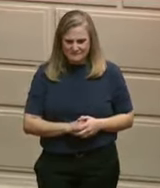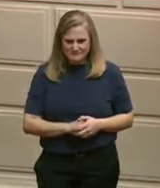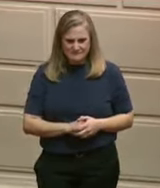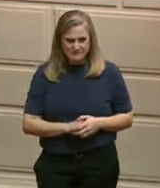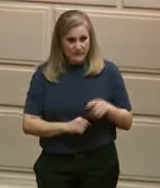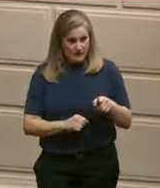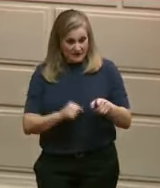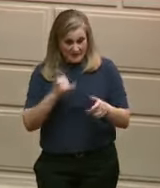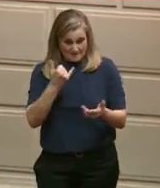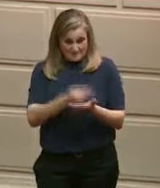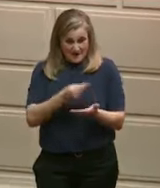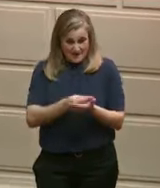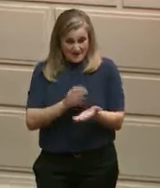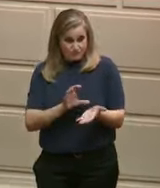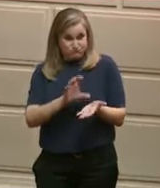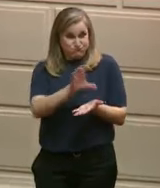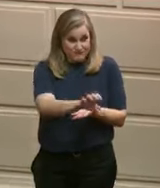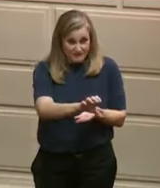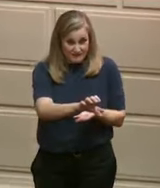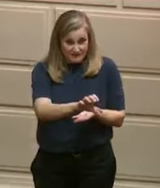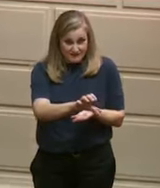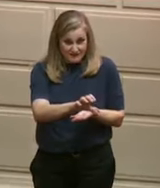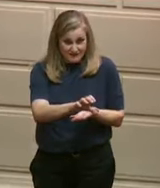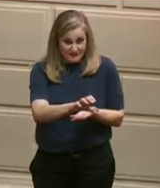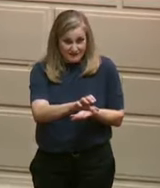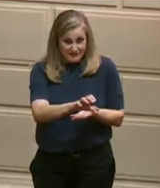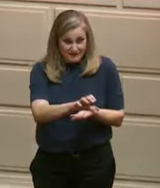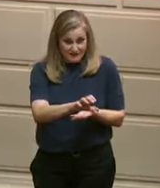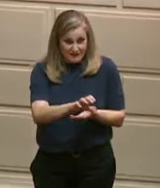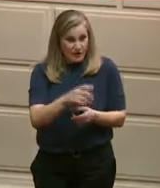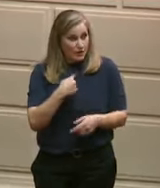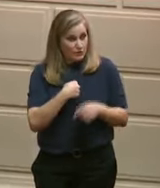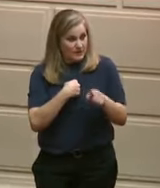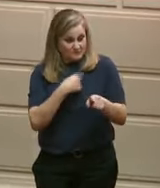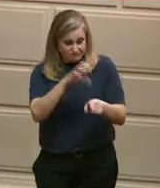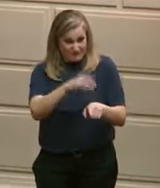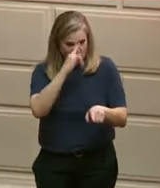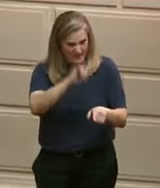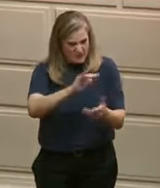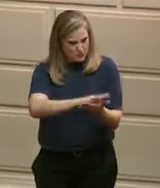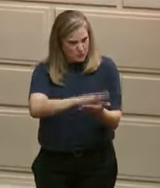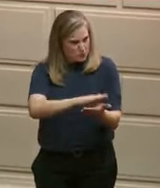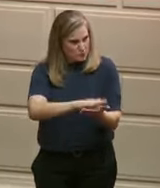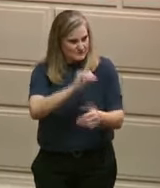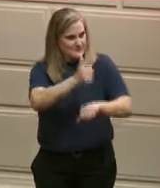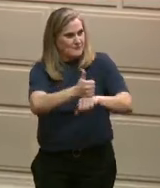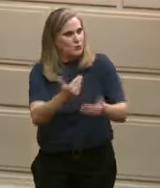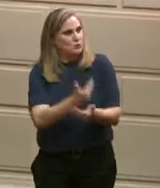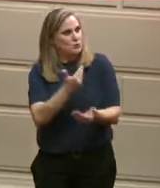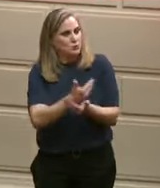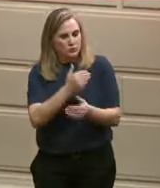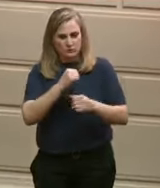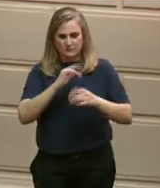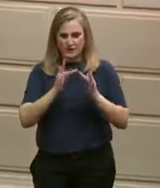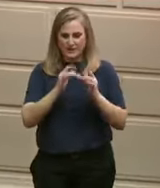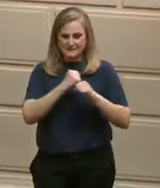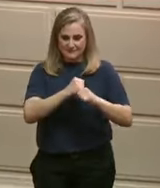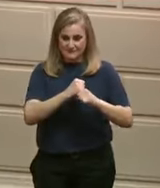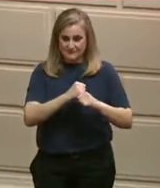let's have 1,000 students enrolled in this school, graduating 250